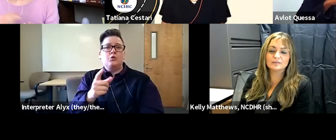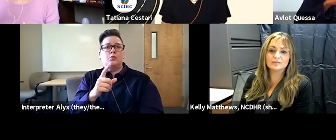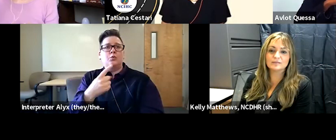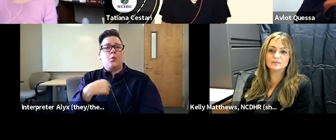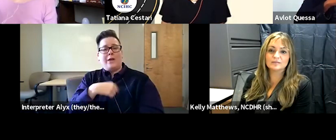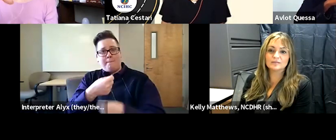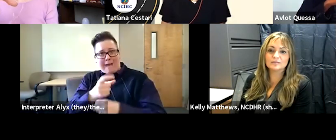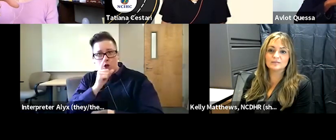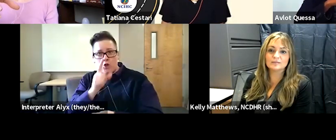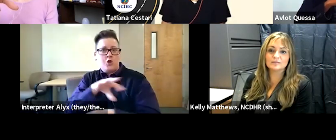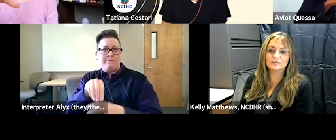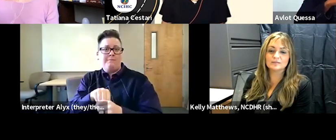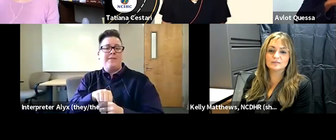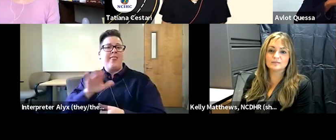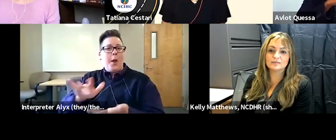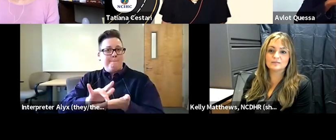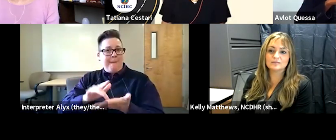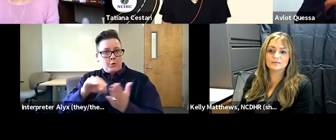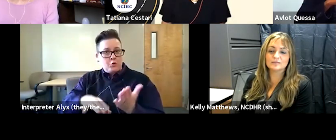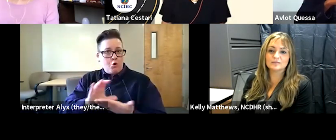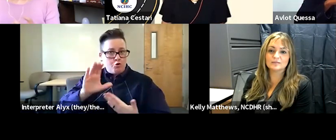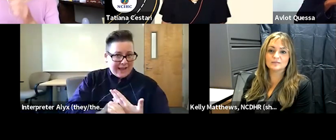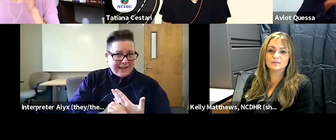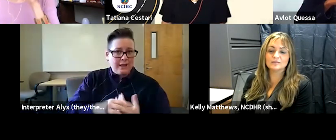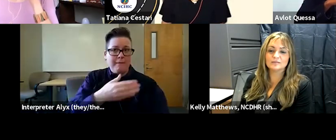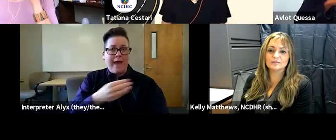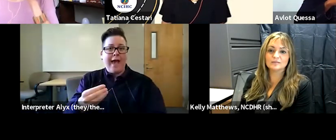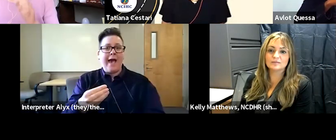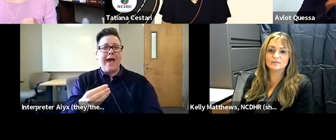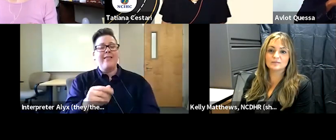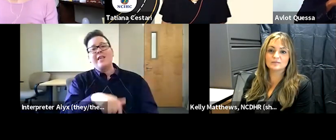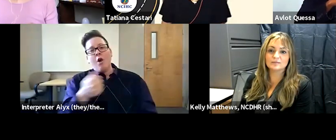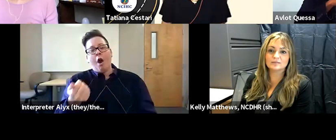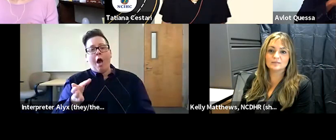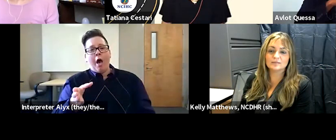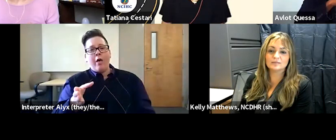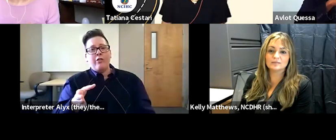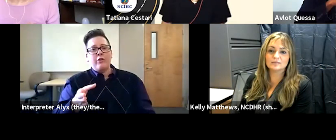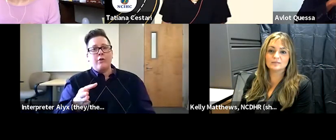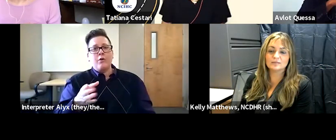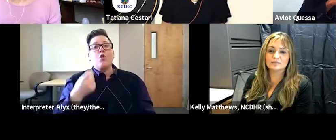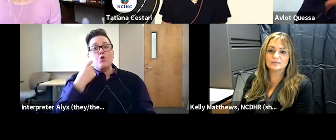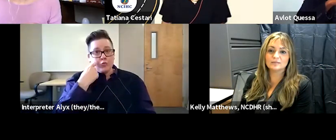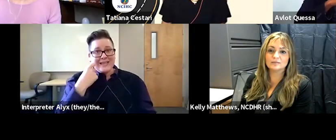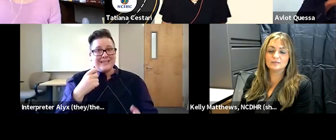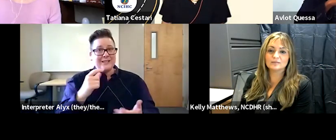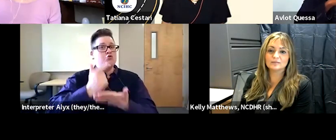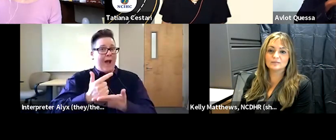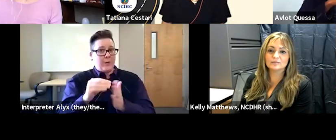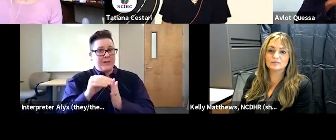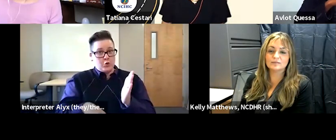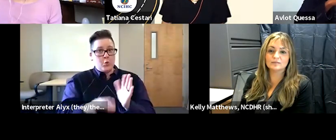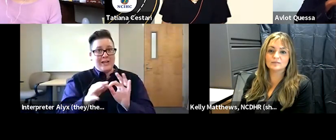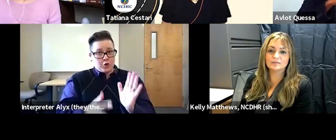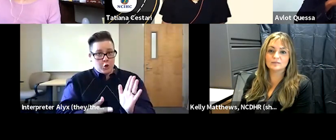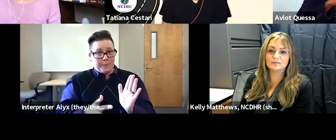it's part of the medical students curriculum and then the glendons um recently graduated student interpreters um